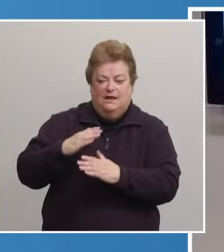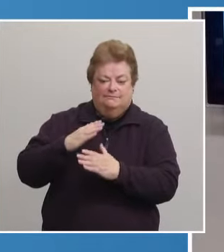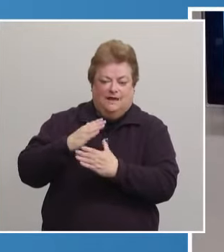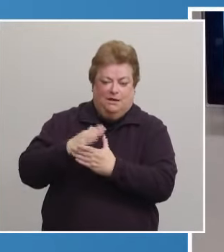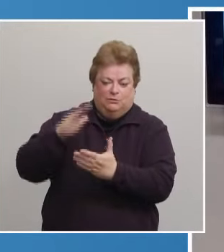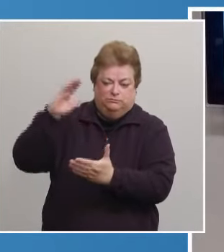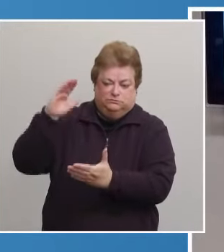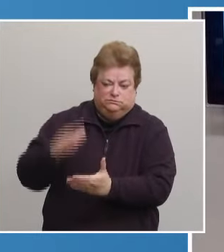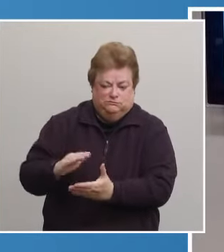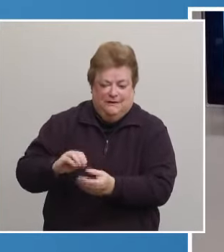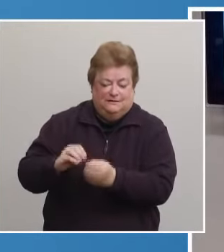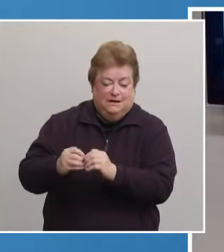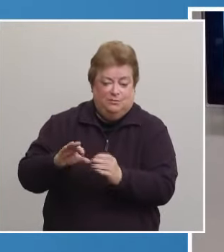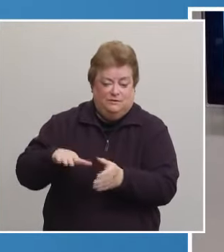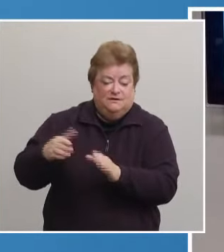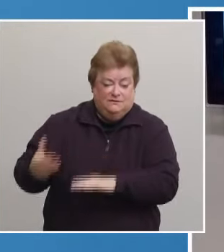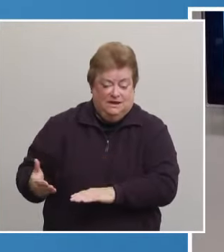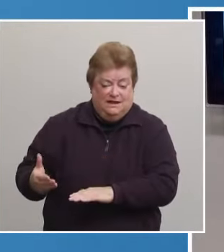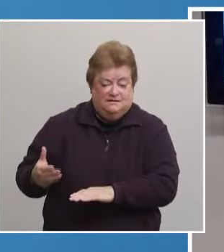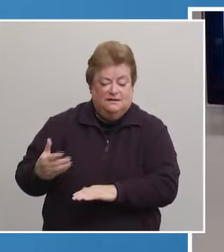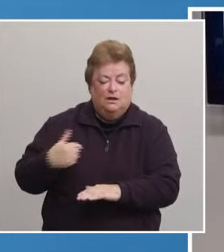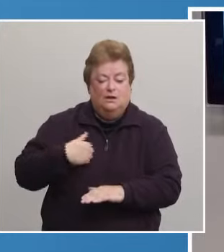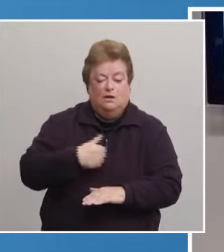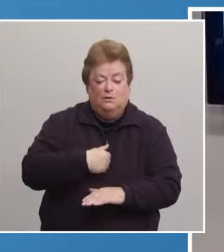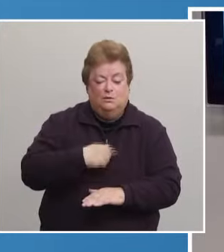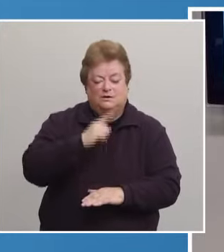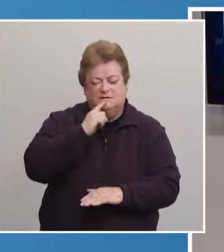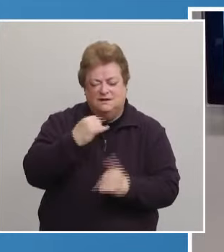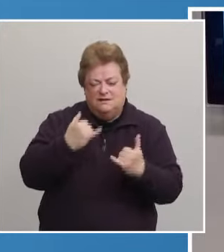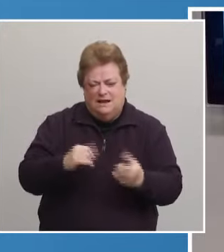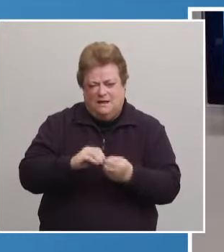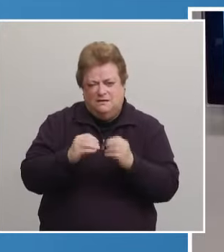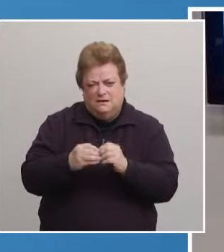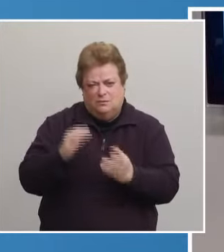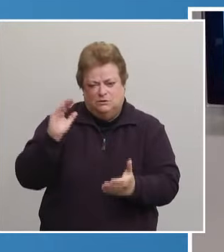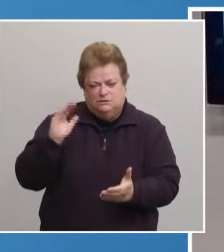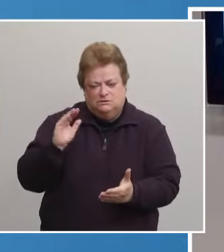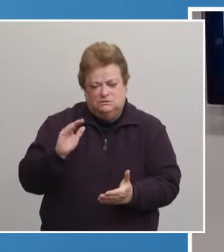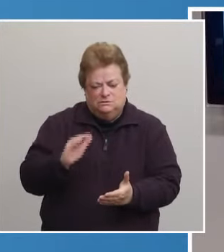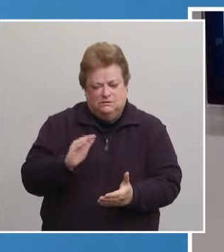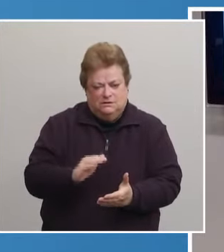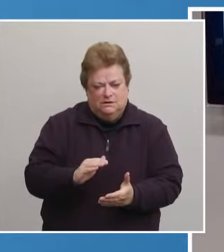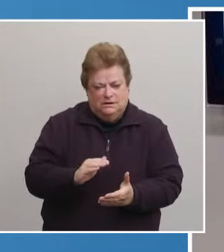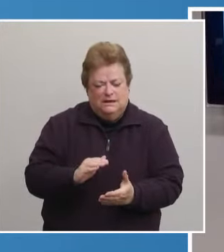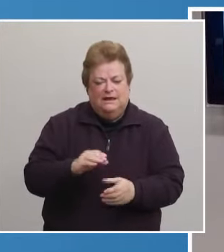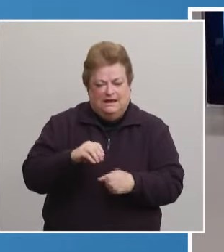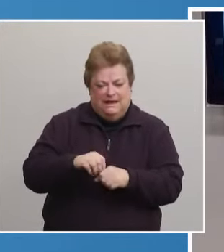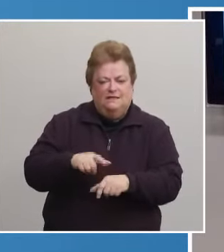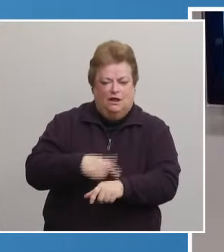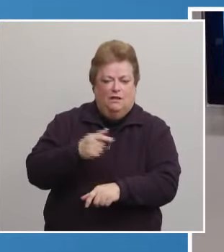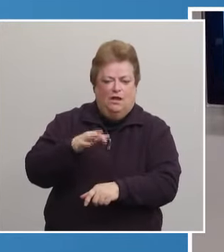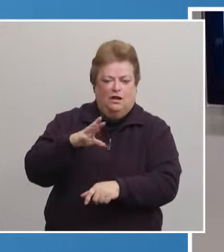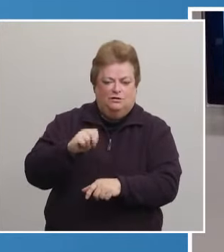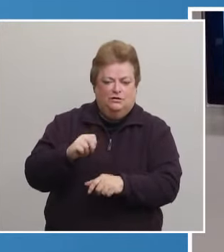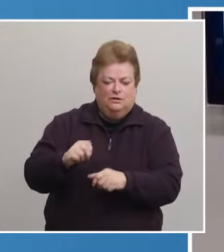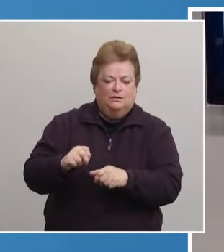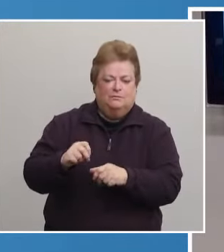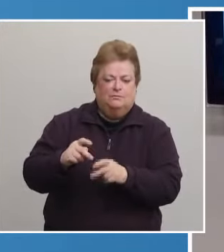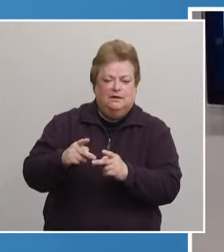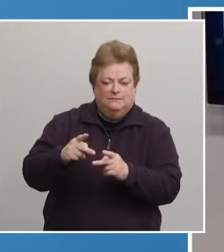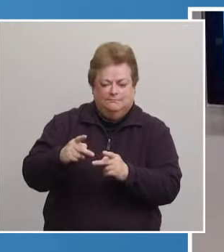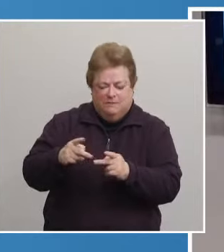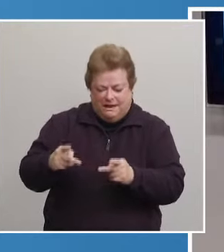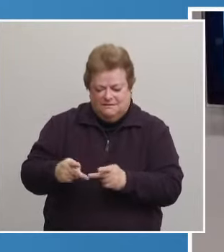And we're actually seeing a slowing of numbers of our infections in long-term care and assisted living. And